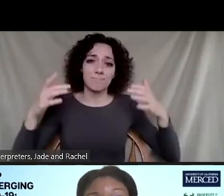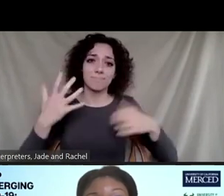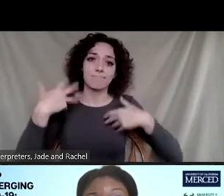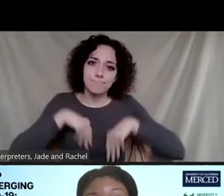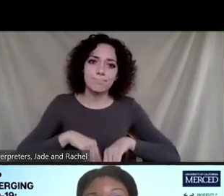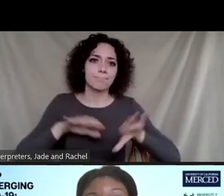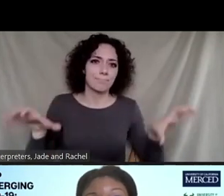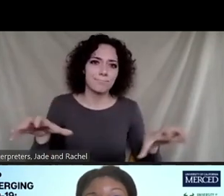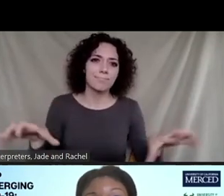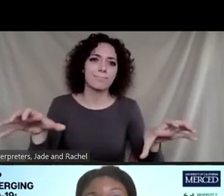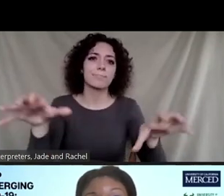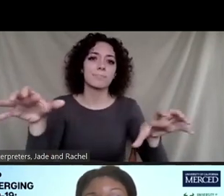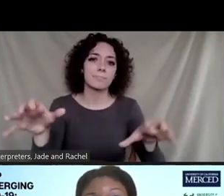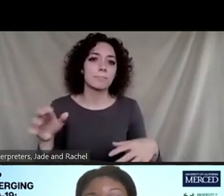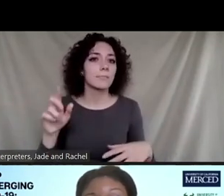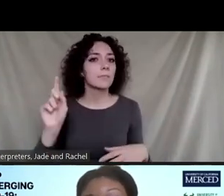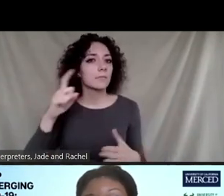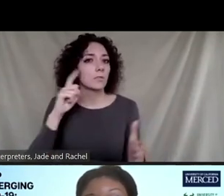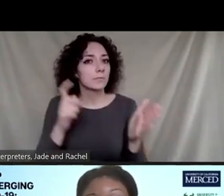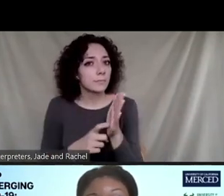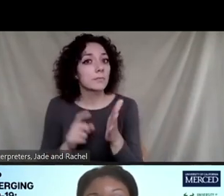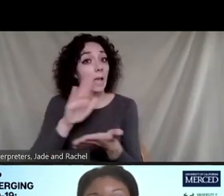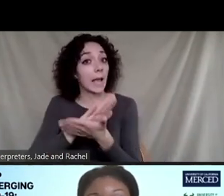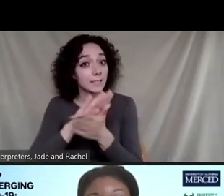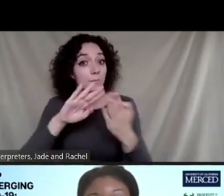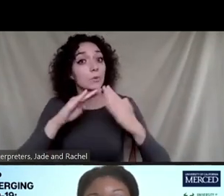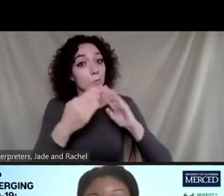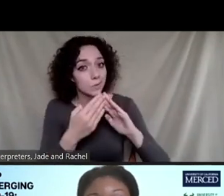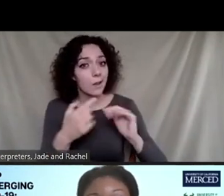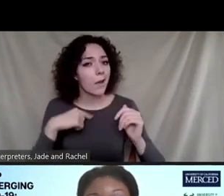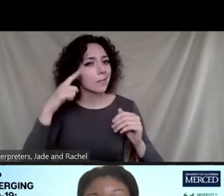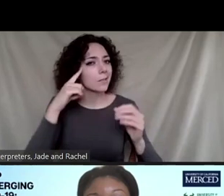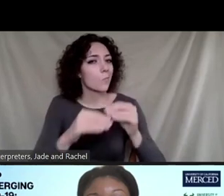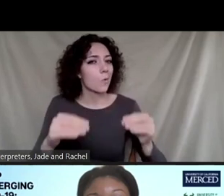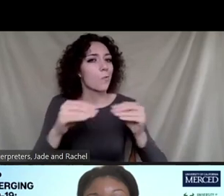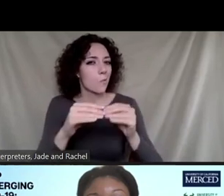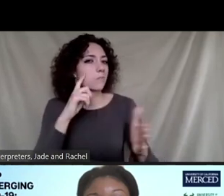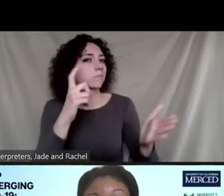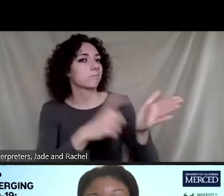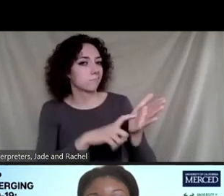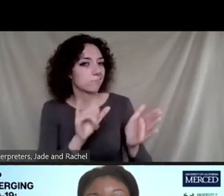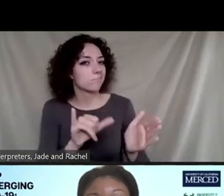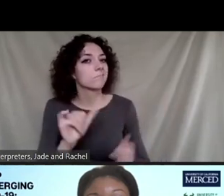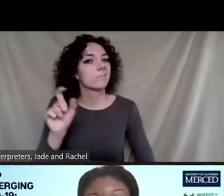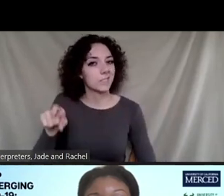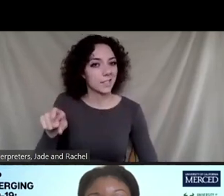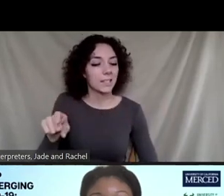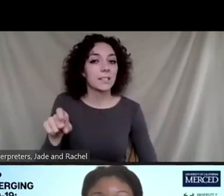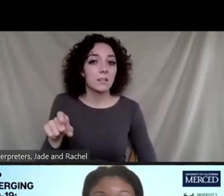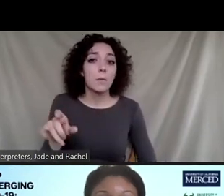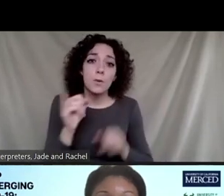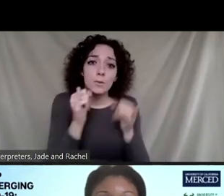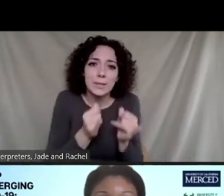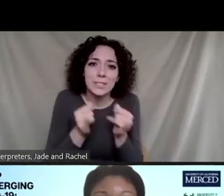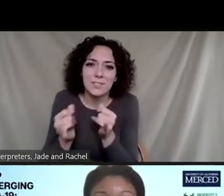recognized by our academic communities, which I think it's becoming more and more. But even individually, as researchers,